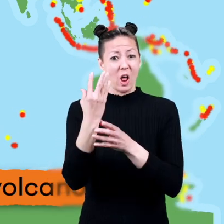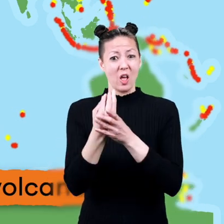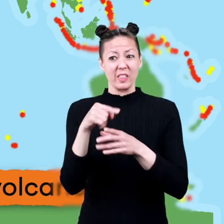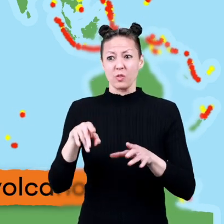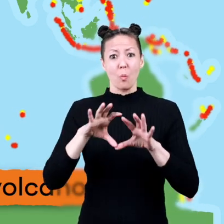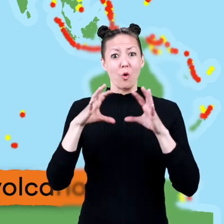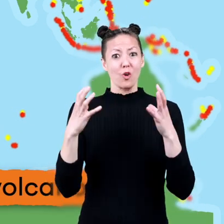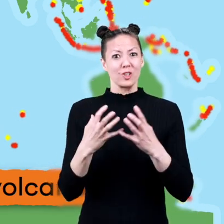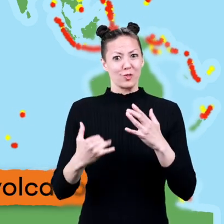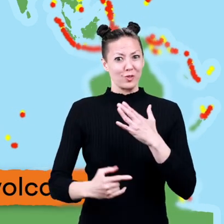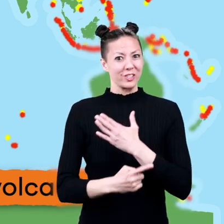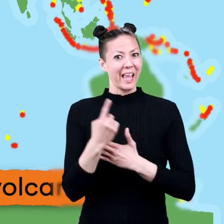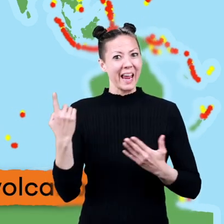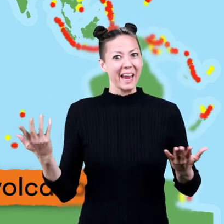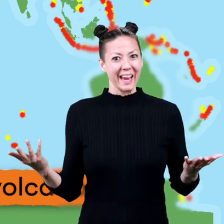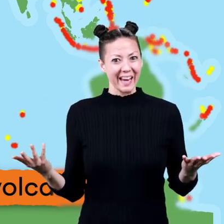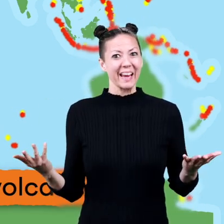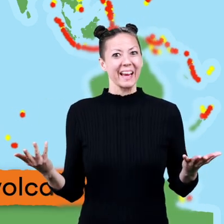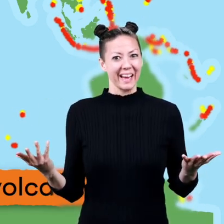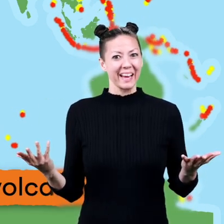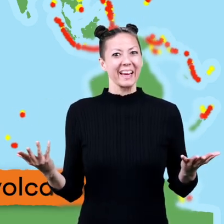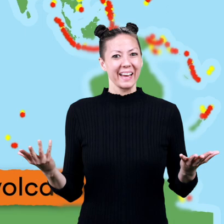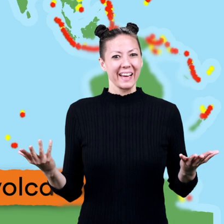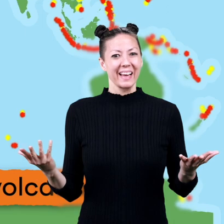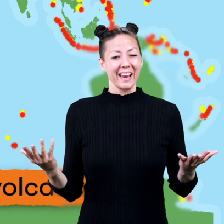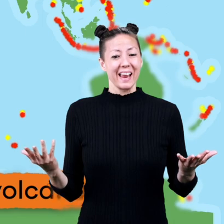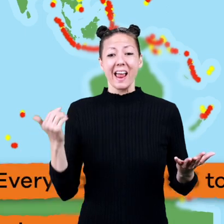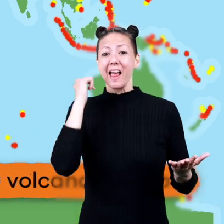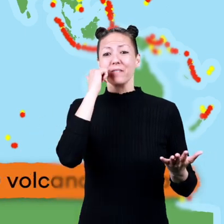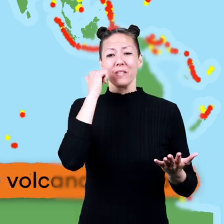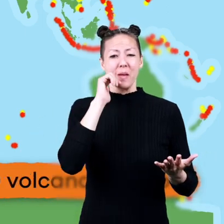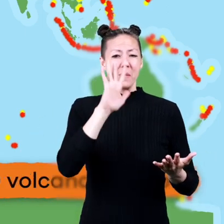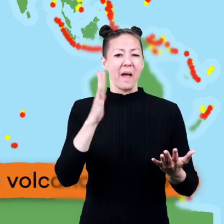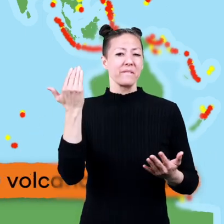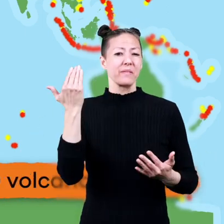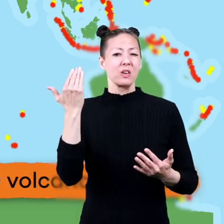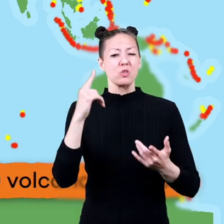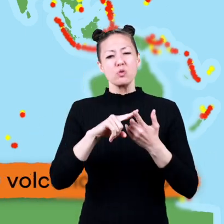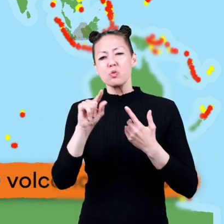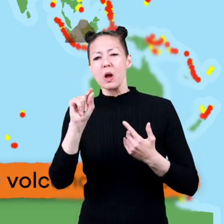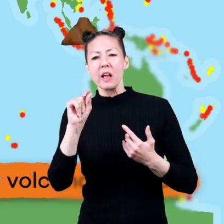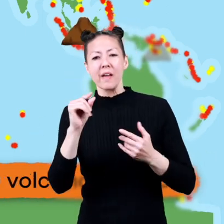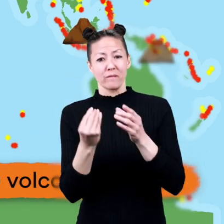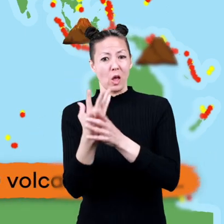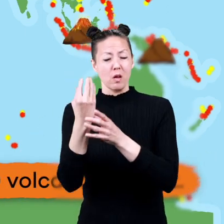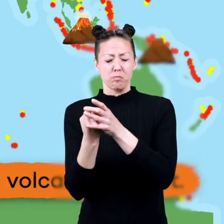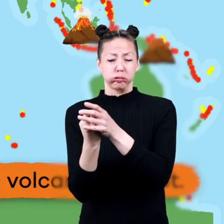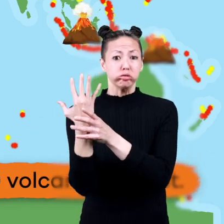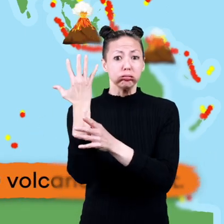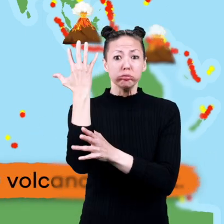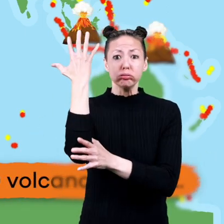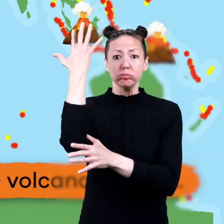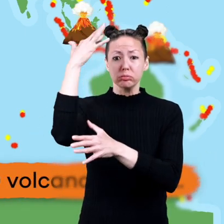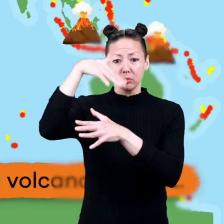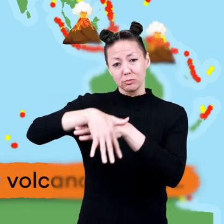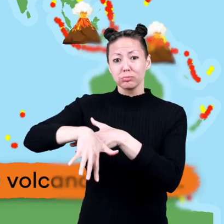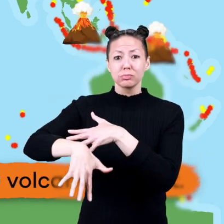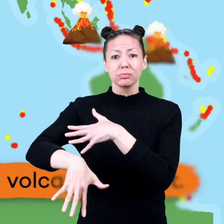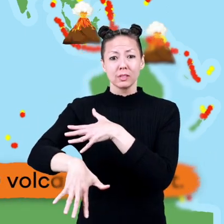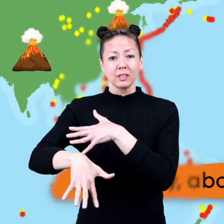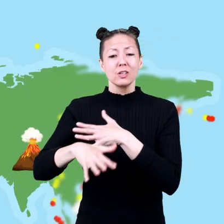active volcanoes in the world today every day about 15 to 20 volcanoes